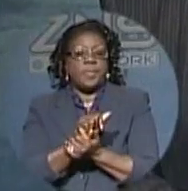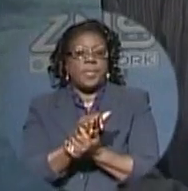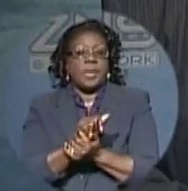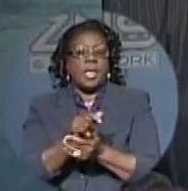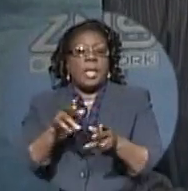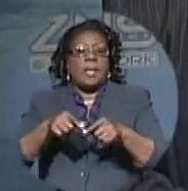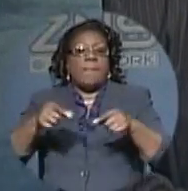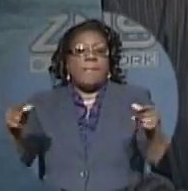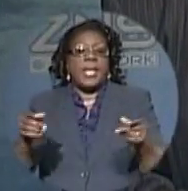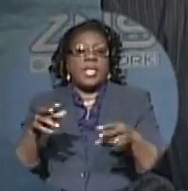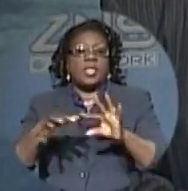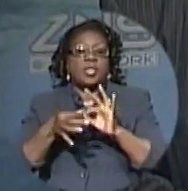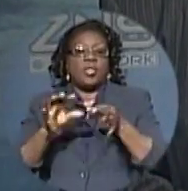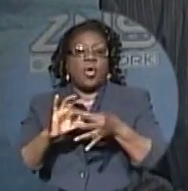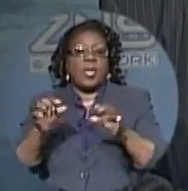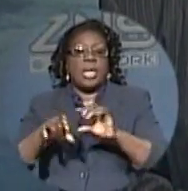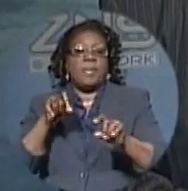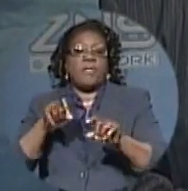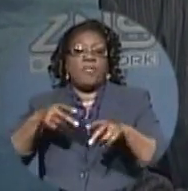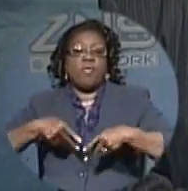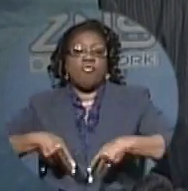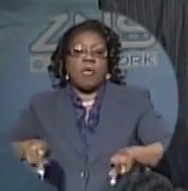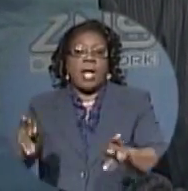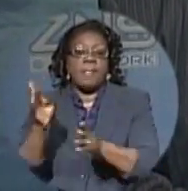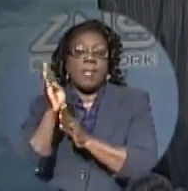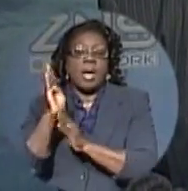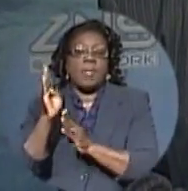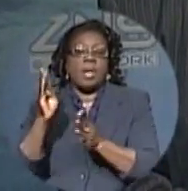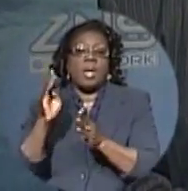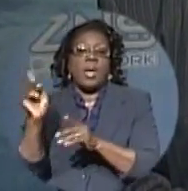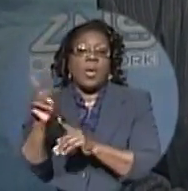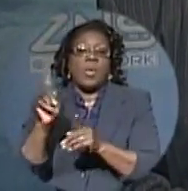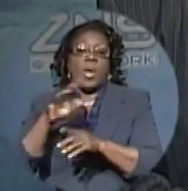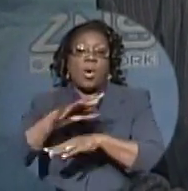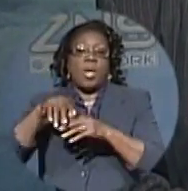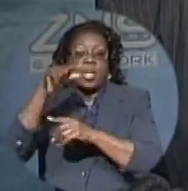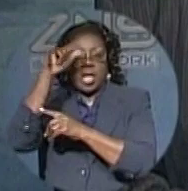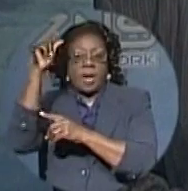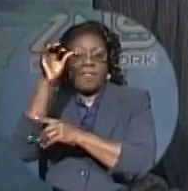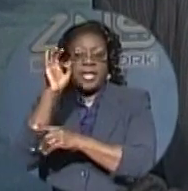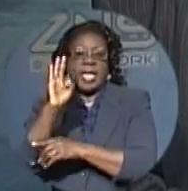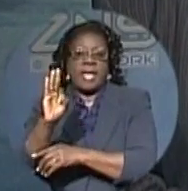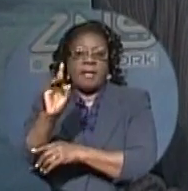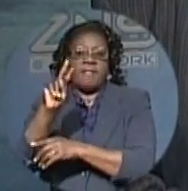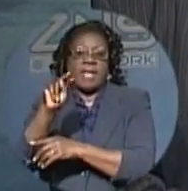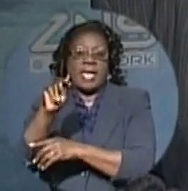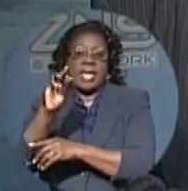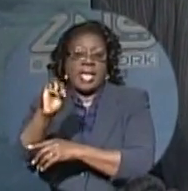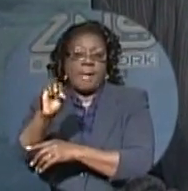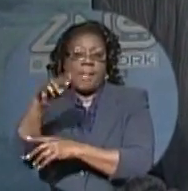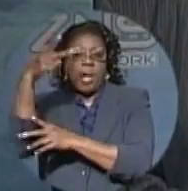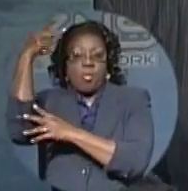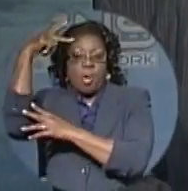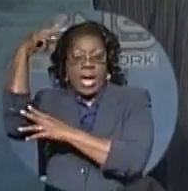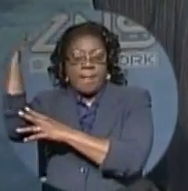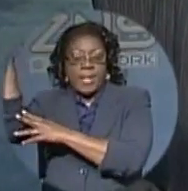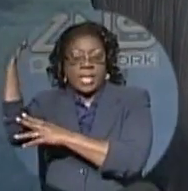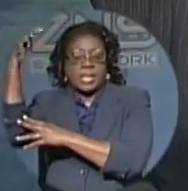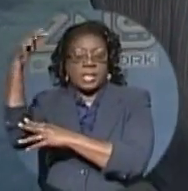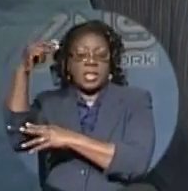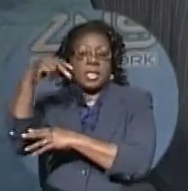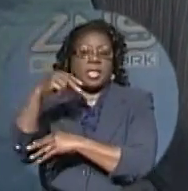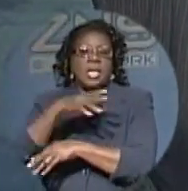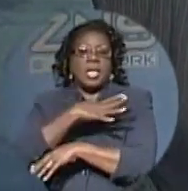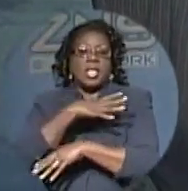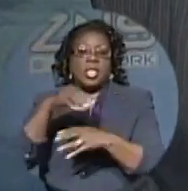The big story all day coming from the nation's second city where all eyes were on the governing free national movement. Prime Minister Hubert Ingram and leaders of the